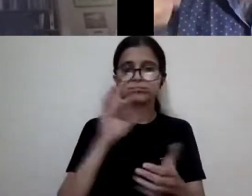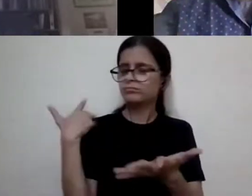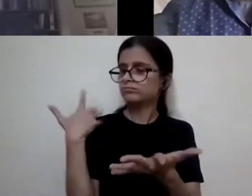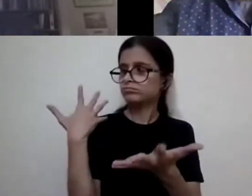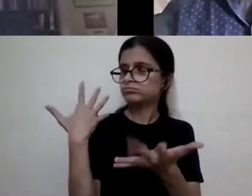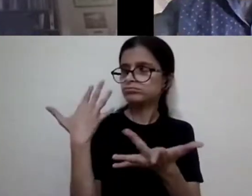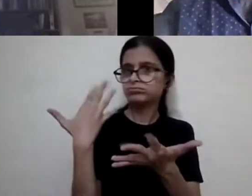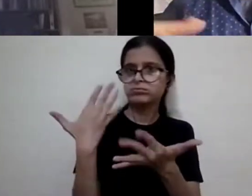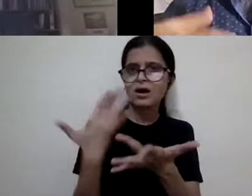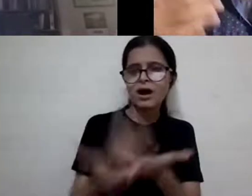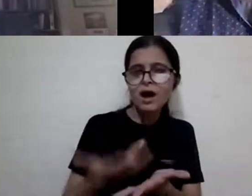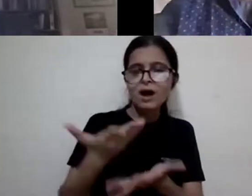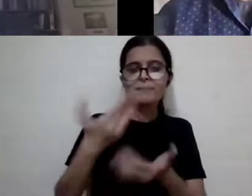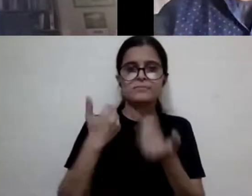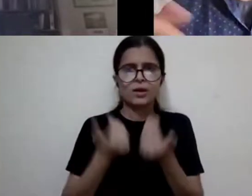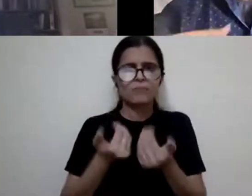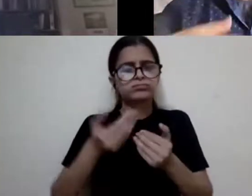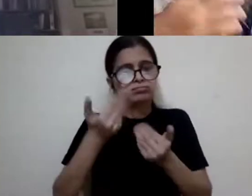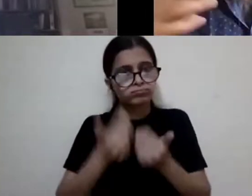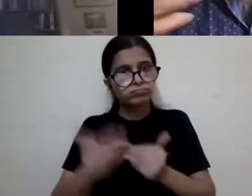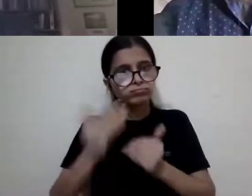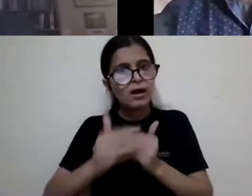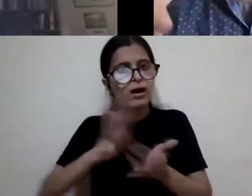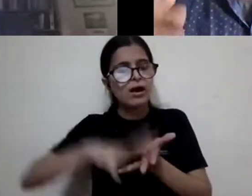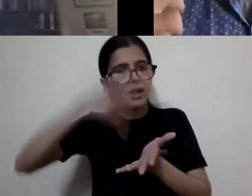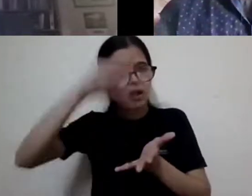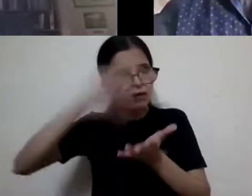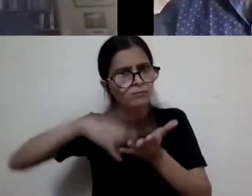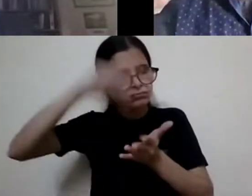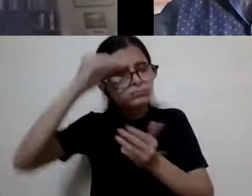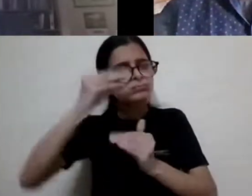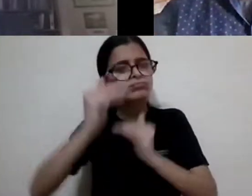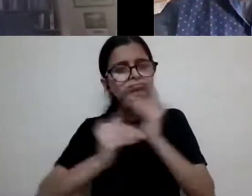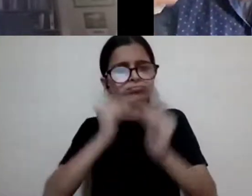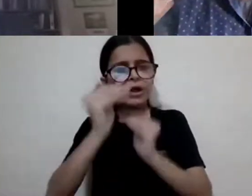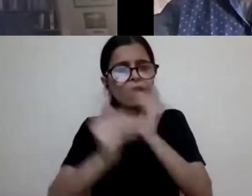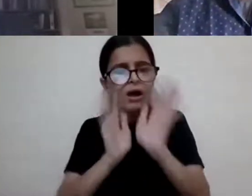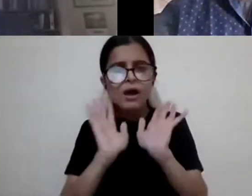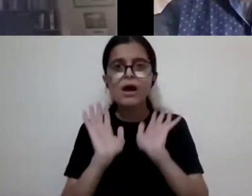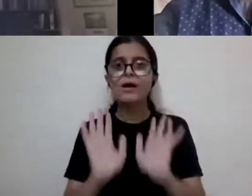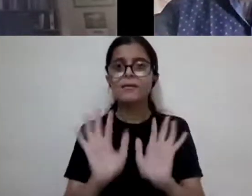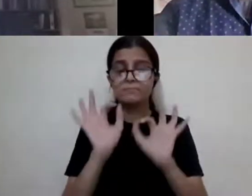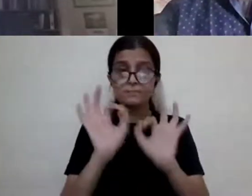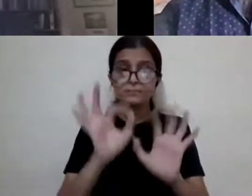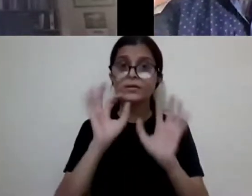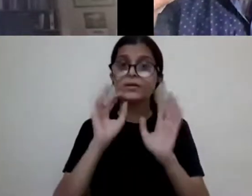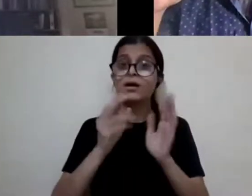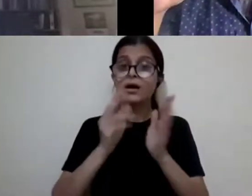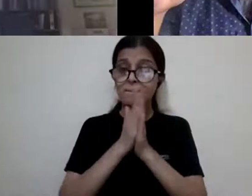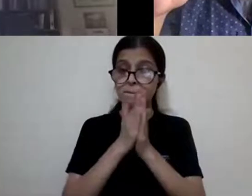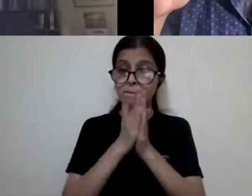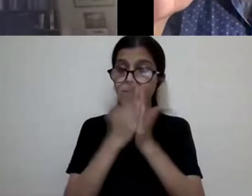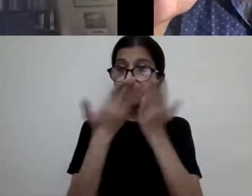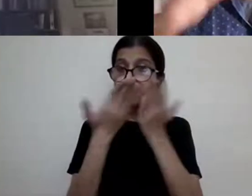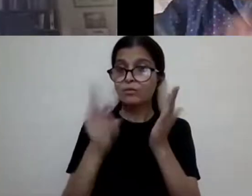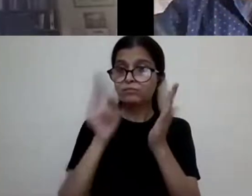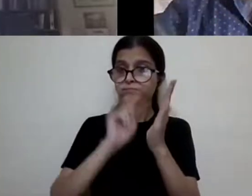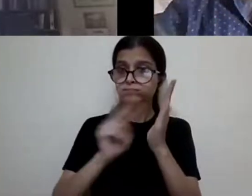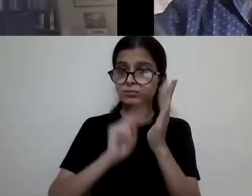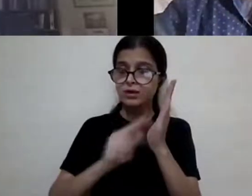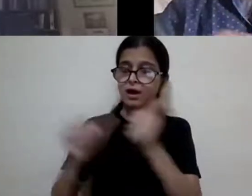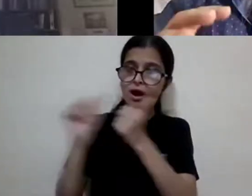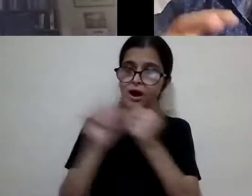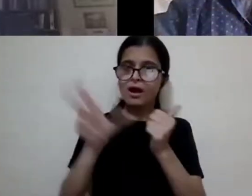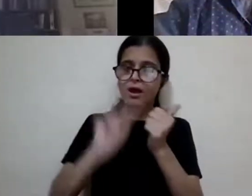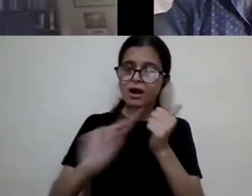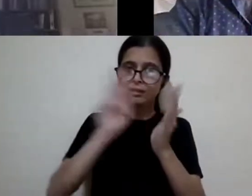journey, and it's still growing, we're still learning stuff, we're still doing stuff. But that is one book that I keep on going back to again and